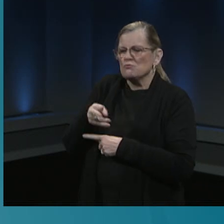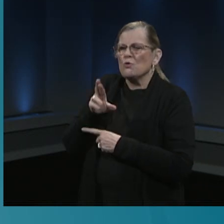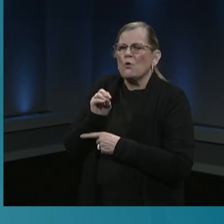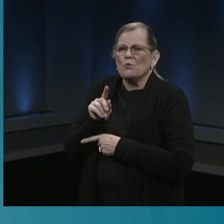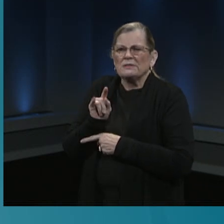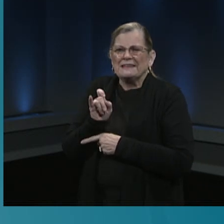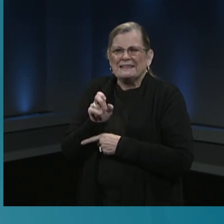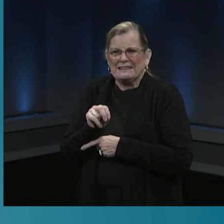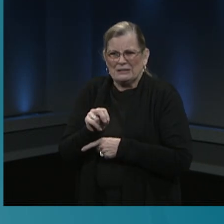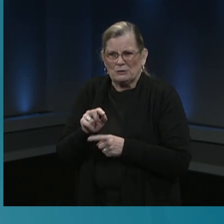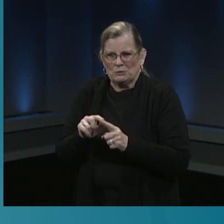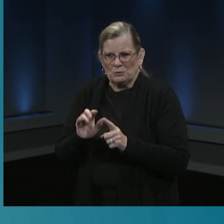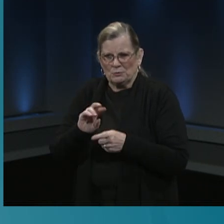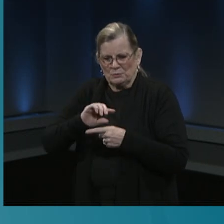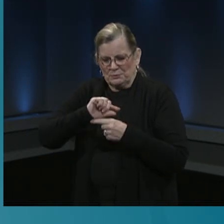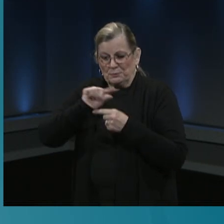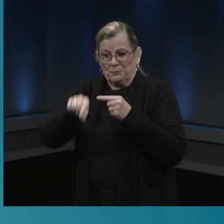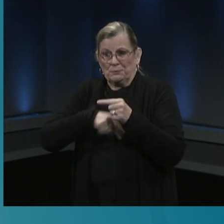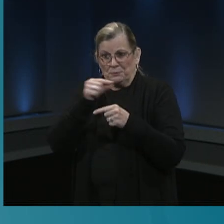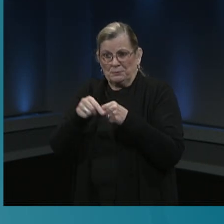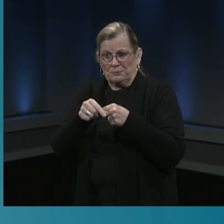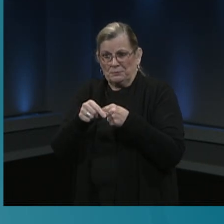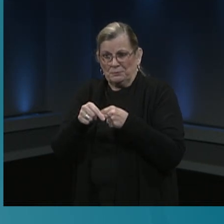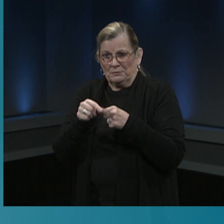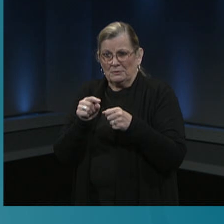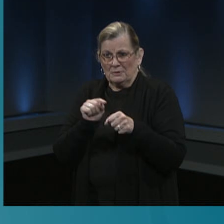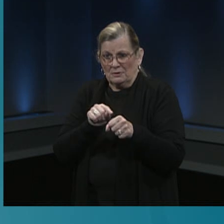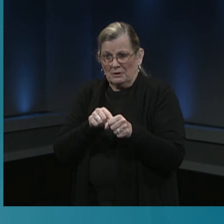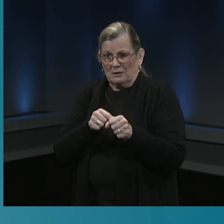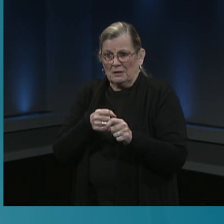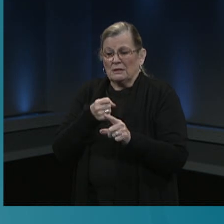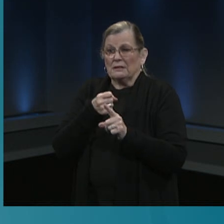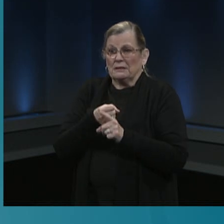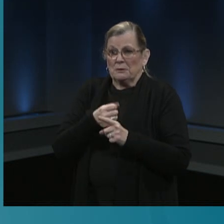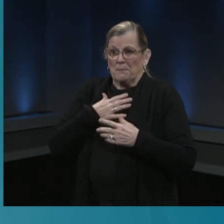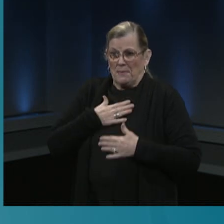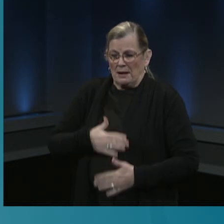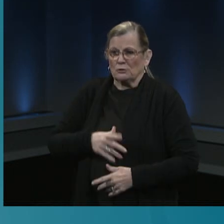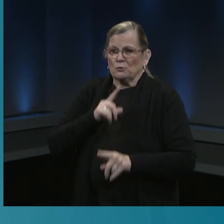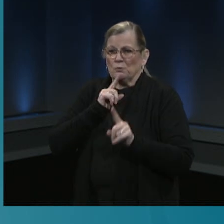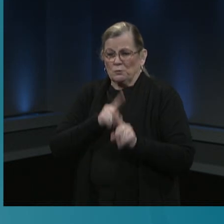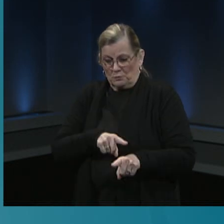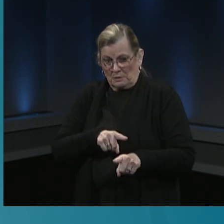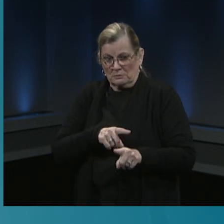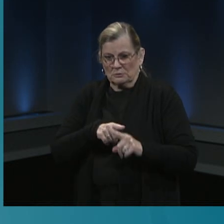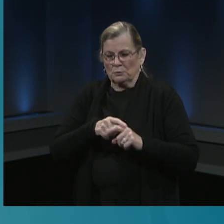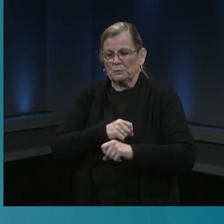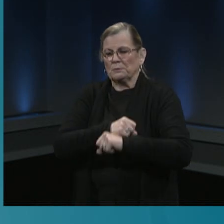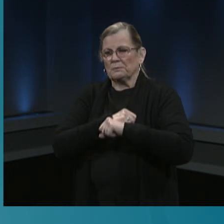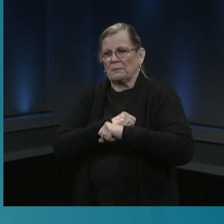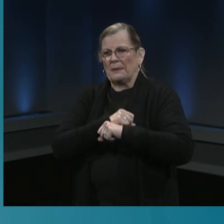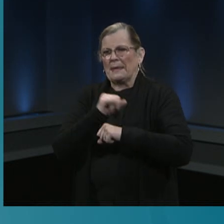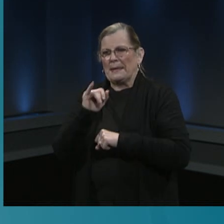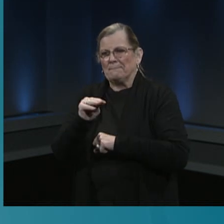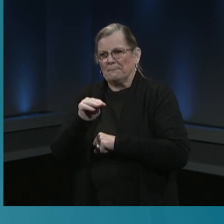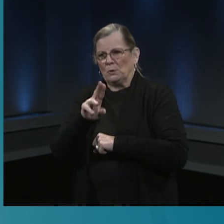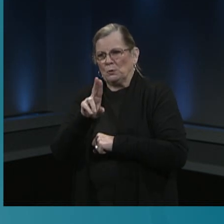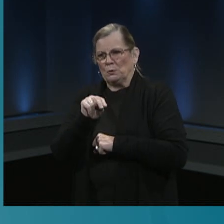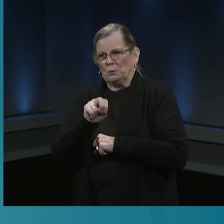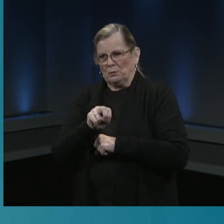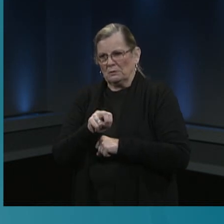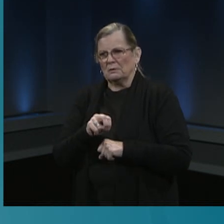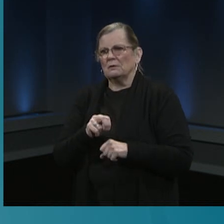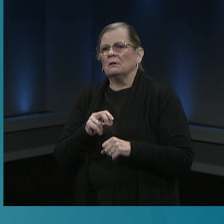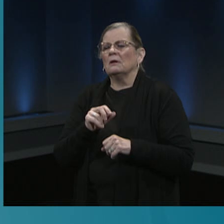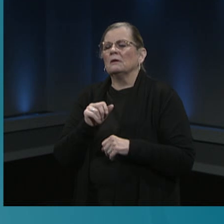of the cell and stimulates our body to produce an immune response, making antibodies to protect us from infection.